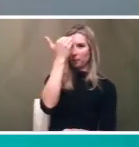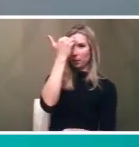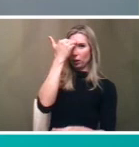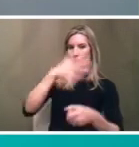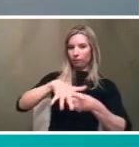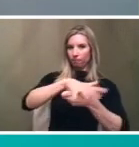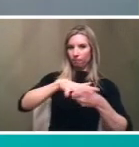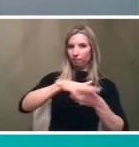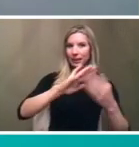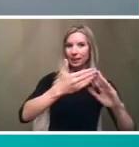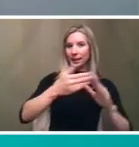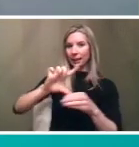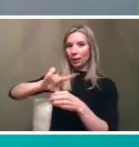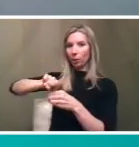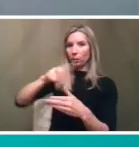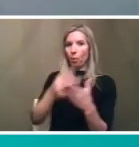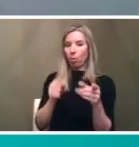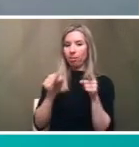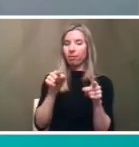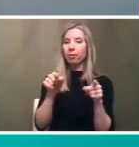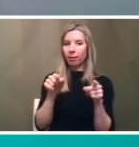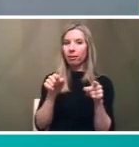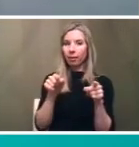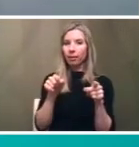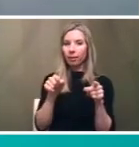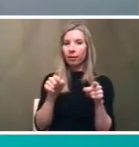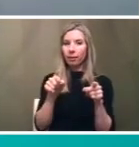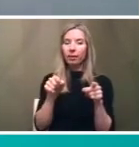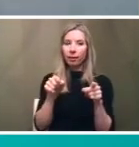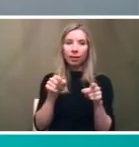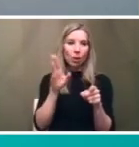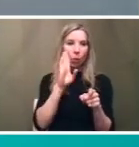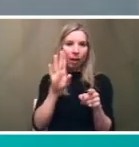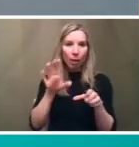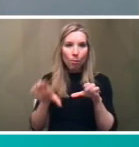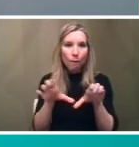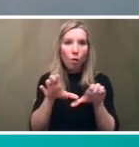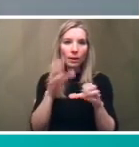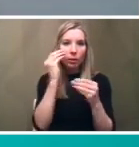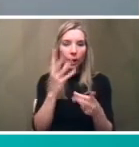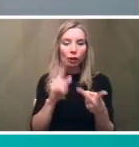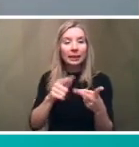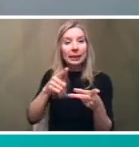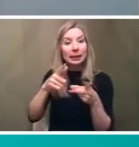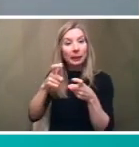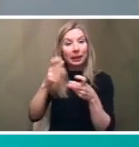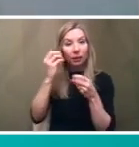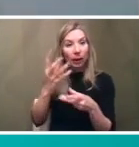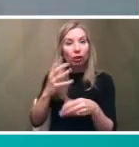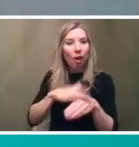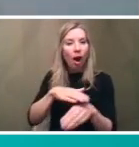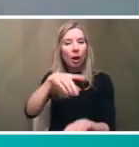to um you know you know because there's going to be performance information and speed information on those profiles um they can sort of